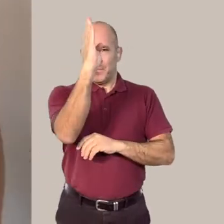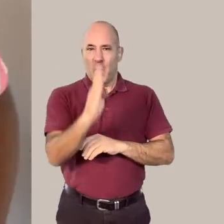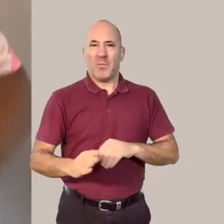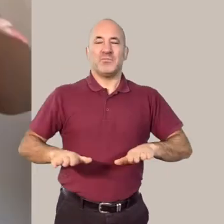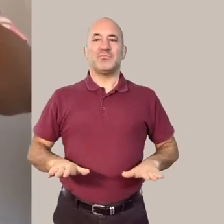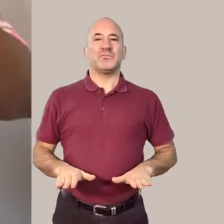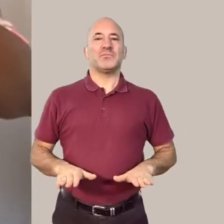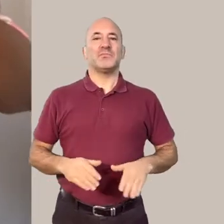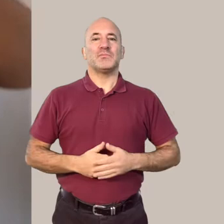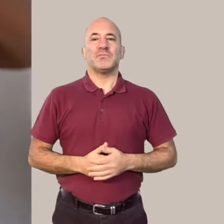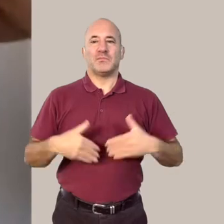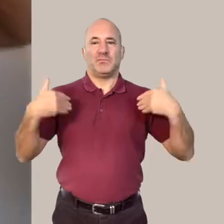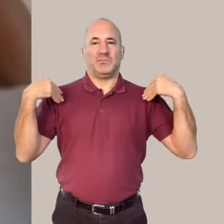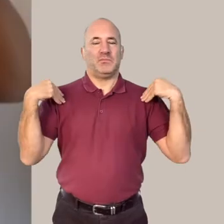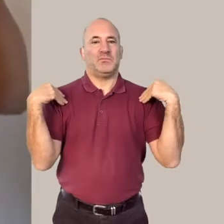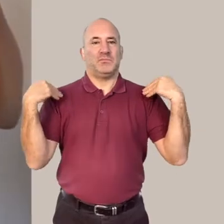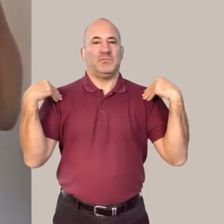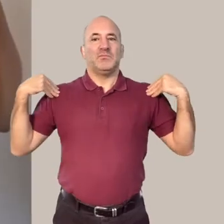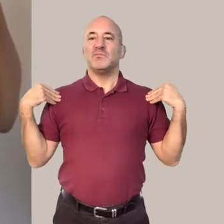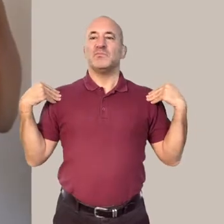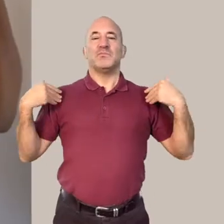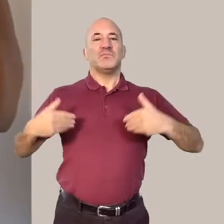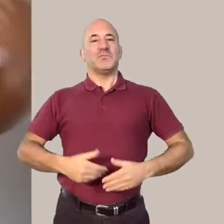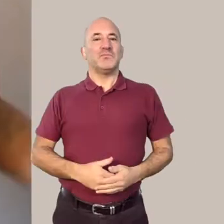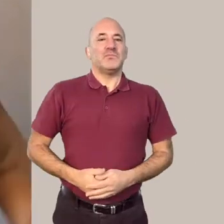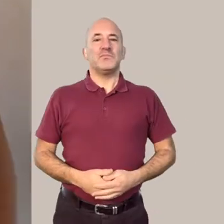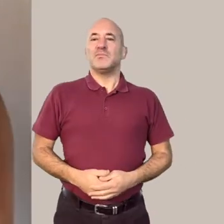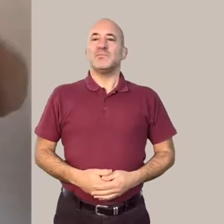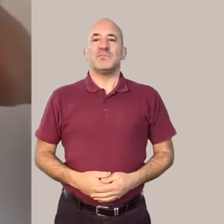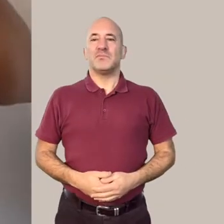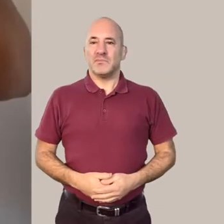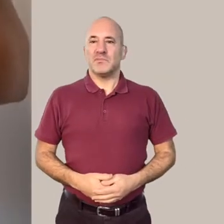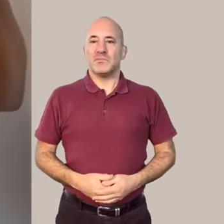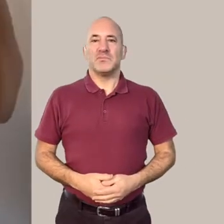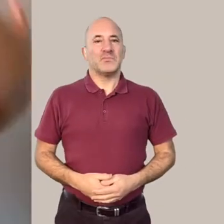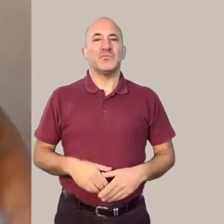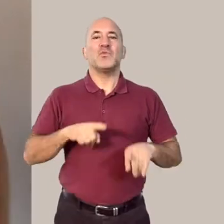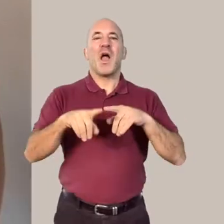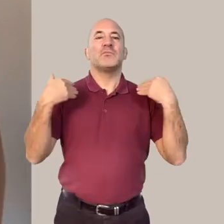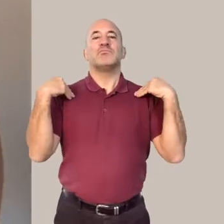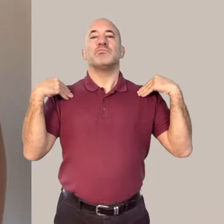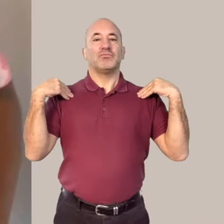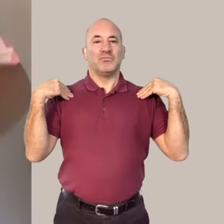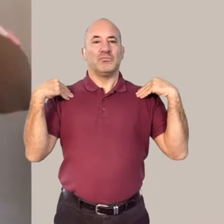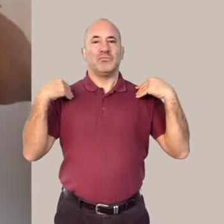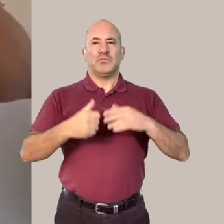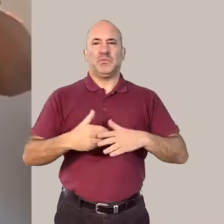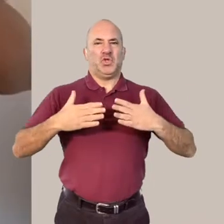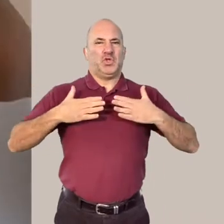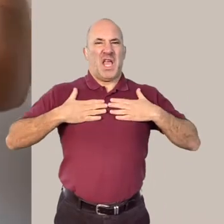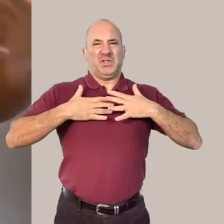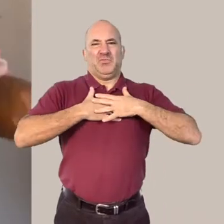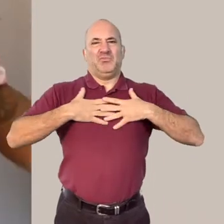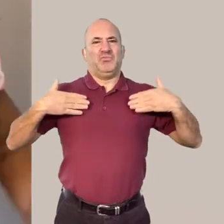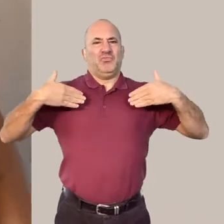as they can and they're going to stand with their shoulders back. So, we can all try and put our shoulders back, we need to have